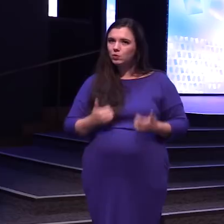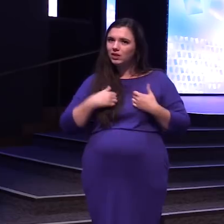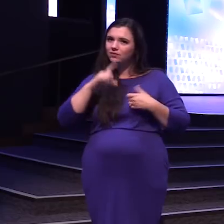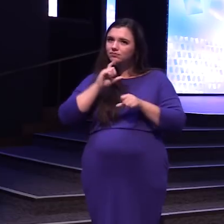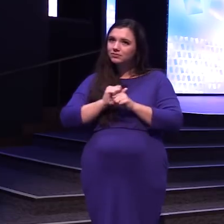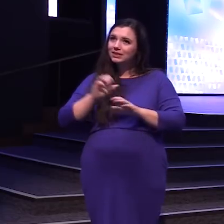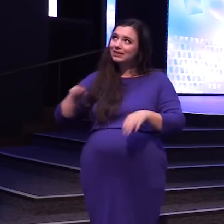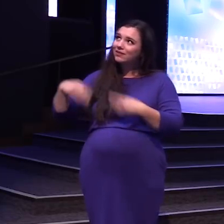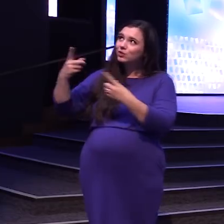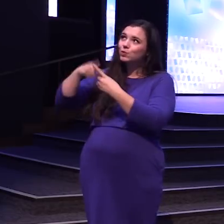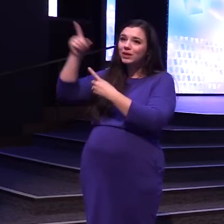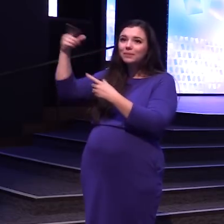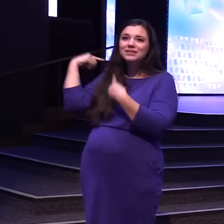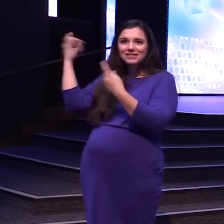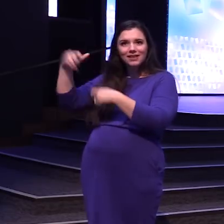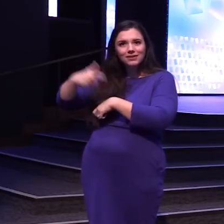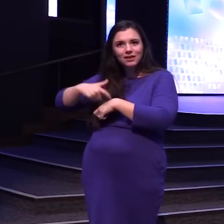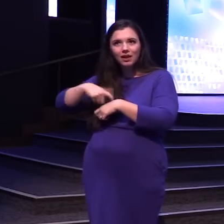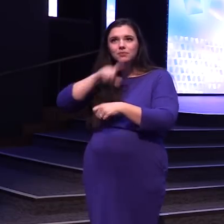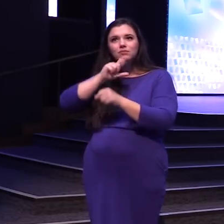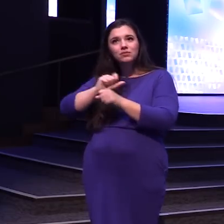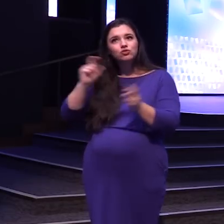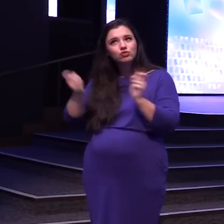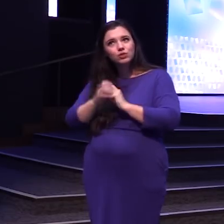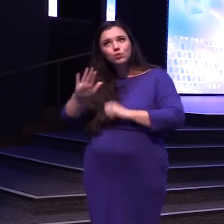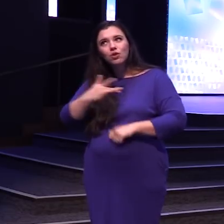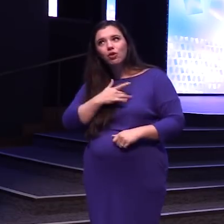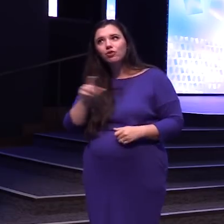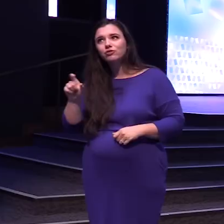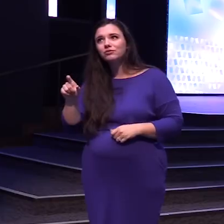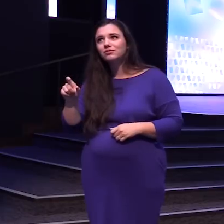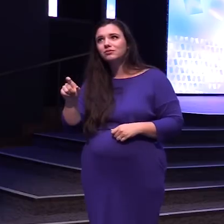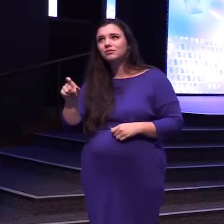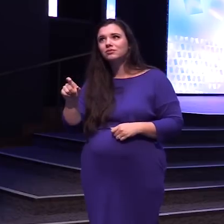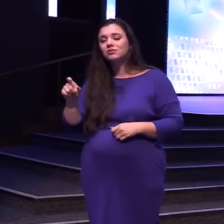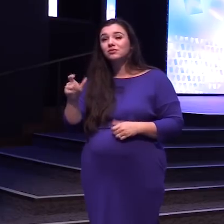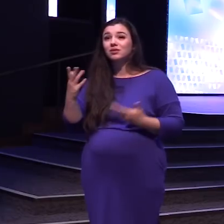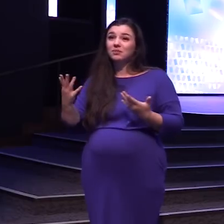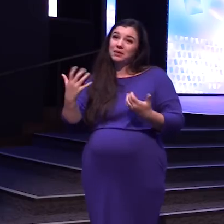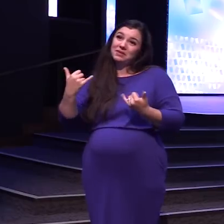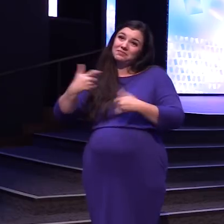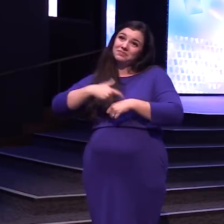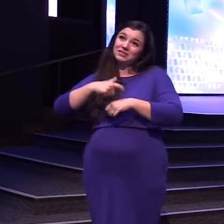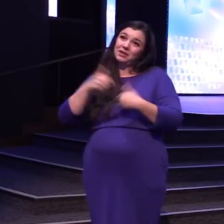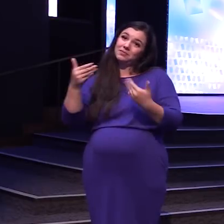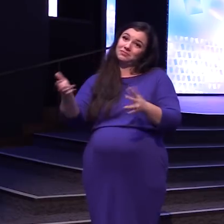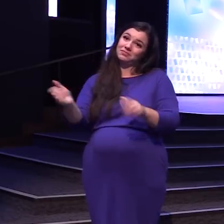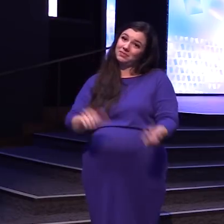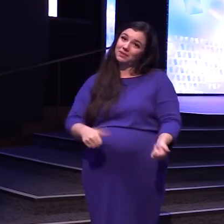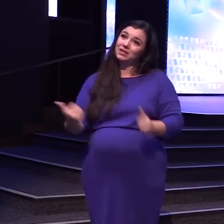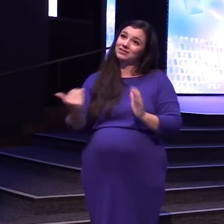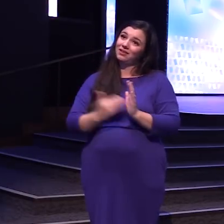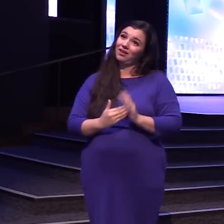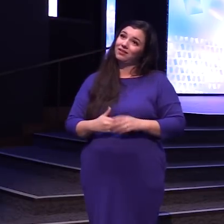to The Lord Since then Have you Really Changed Your Heart Maybe It's Actually Time To be Baptized